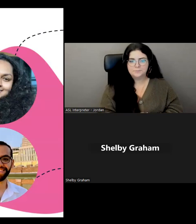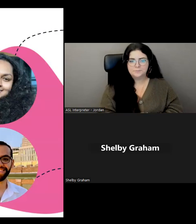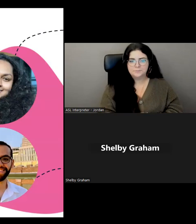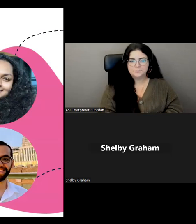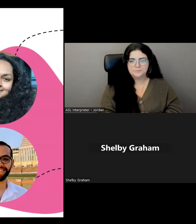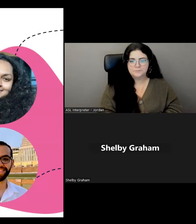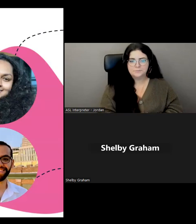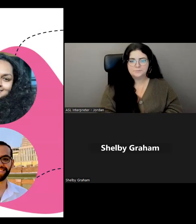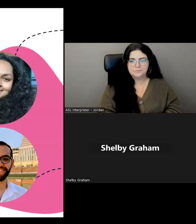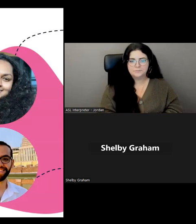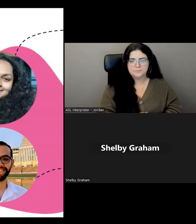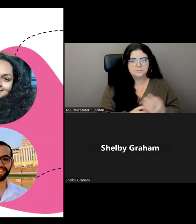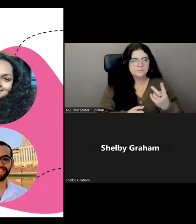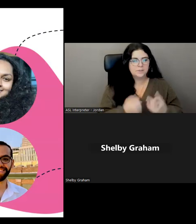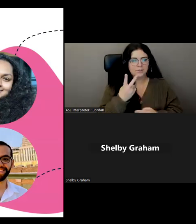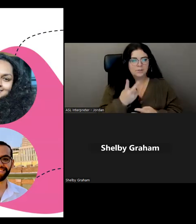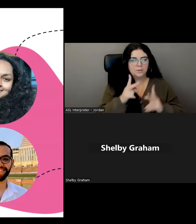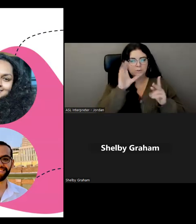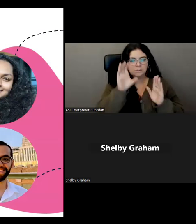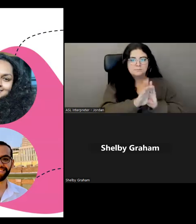So here's two pictures of our team.